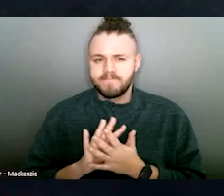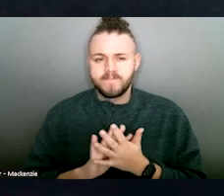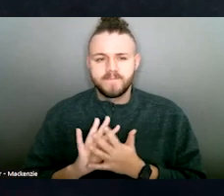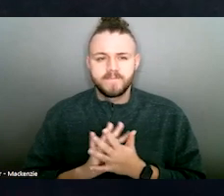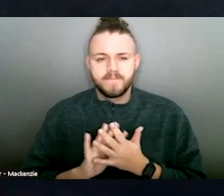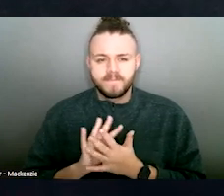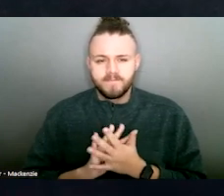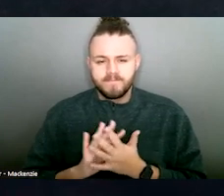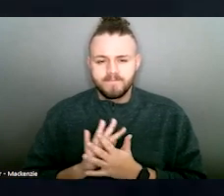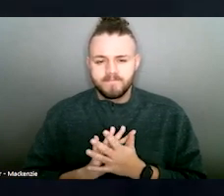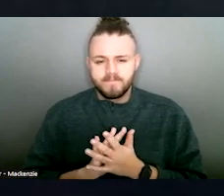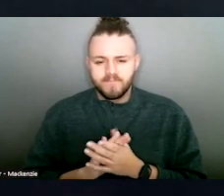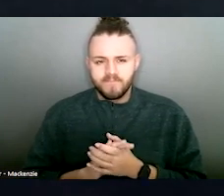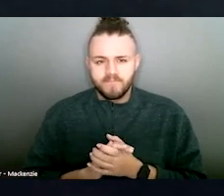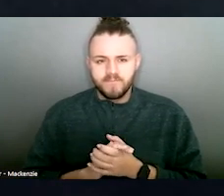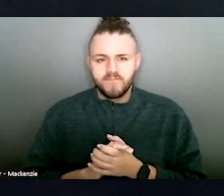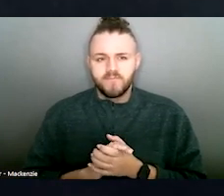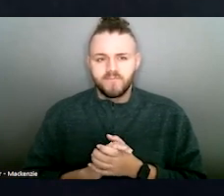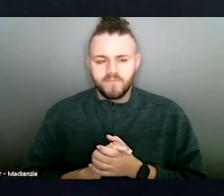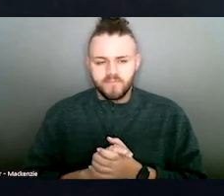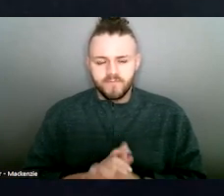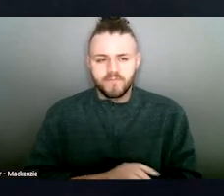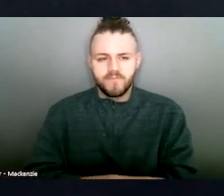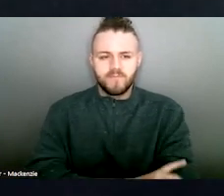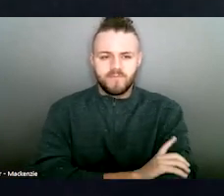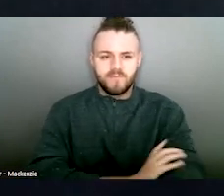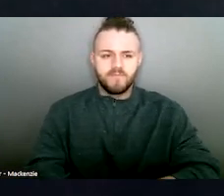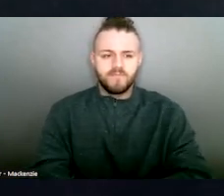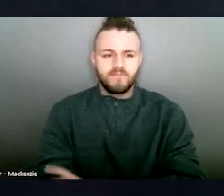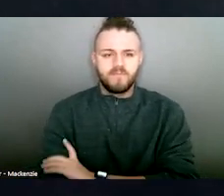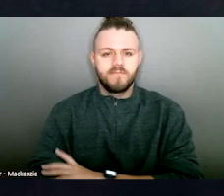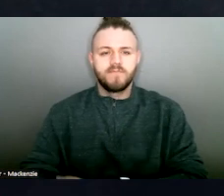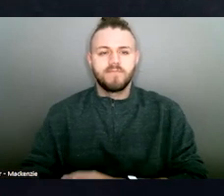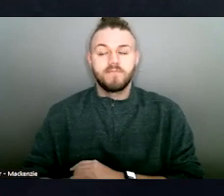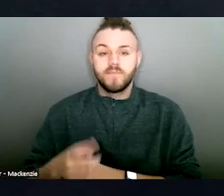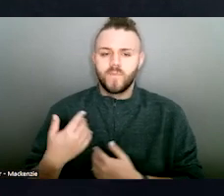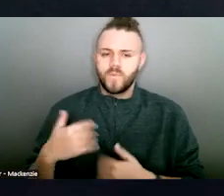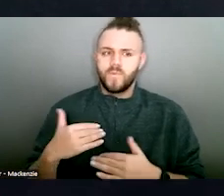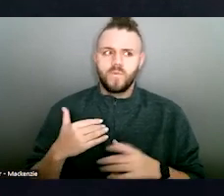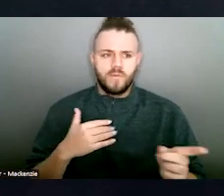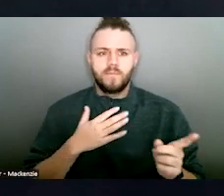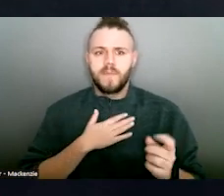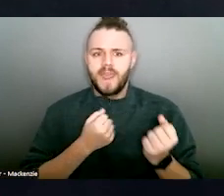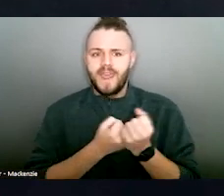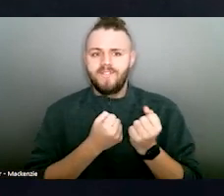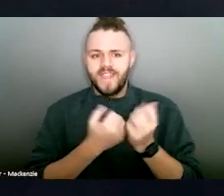They were my backbone to standing up against my abuser, and I am forever thankful to them. Without the support